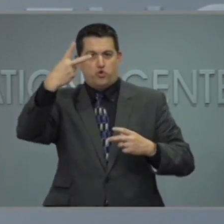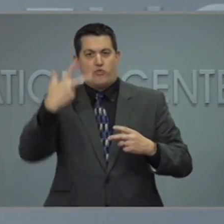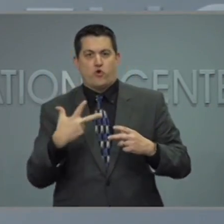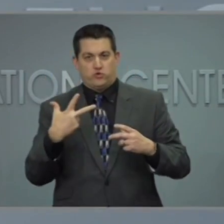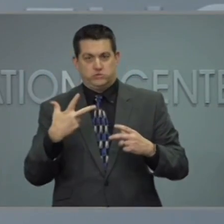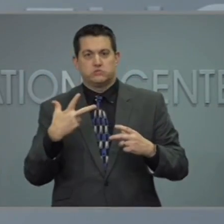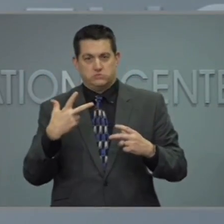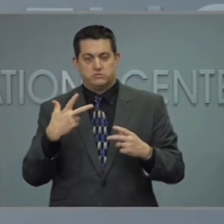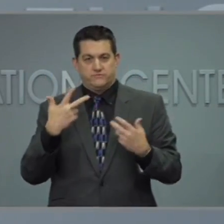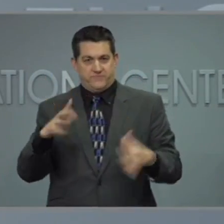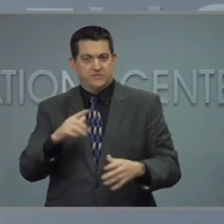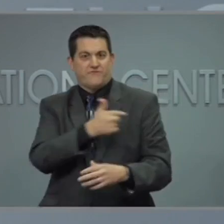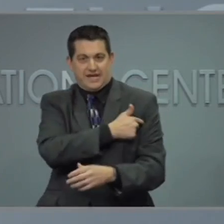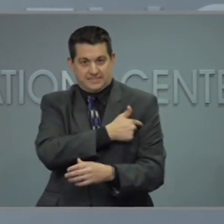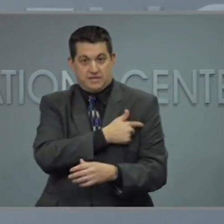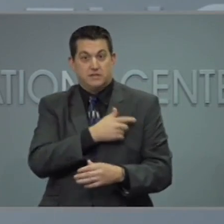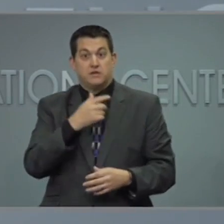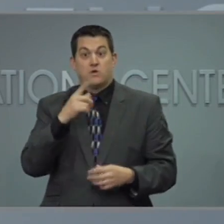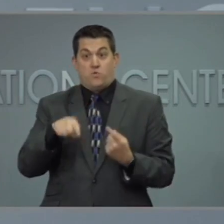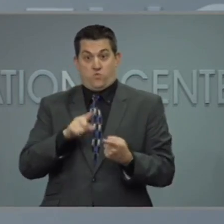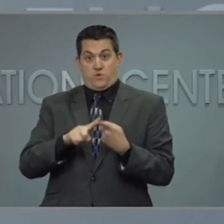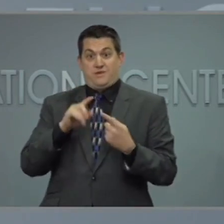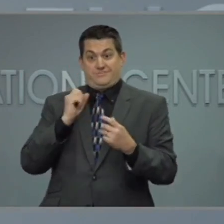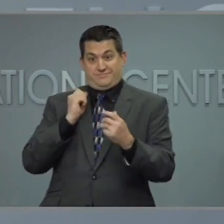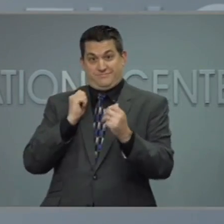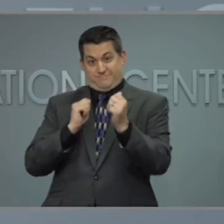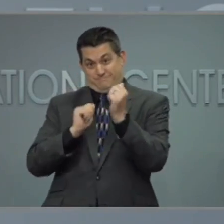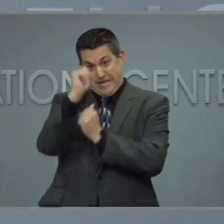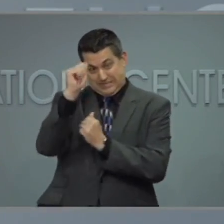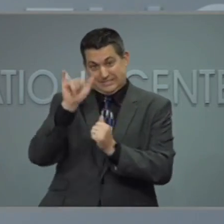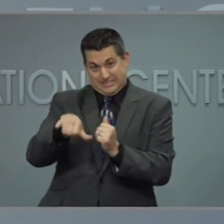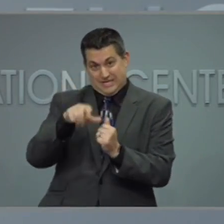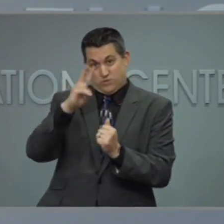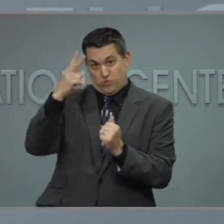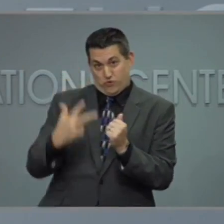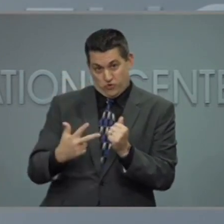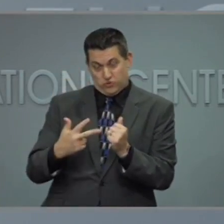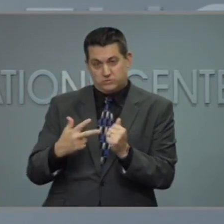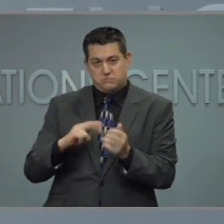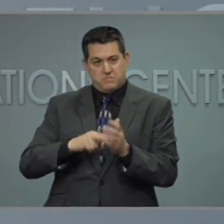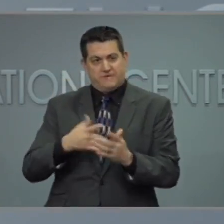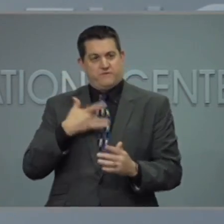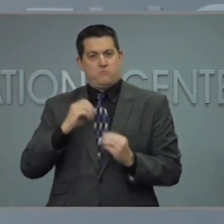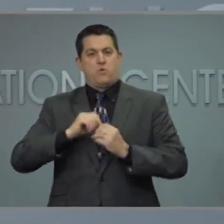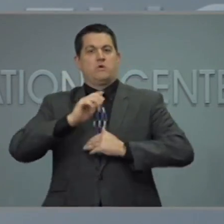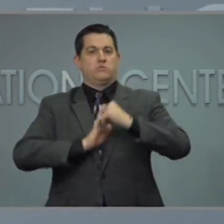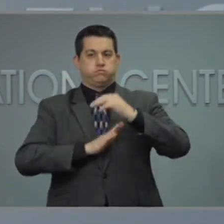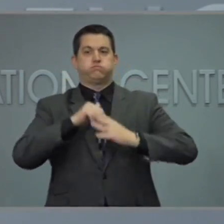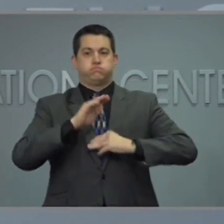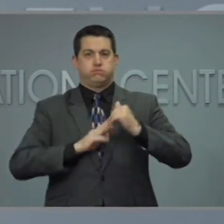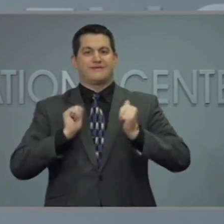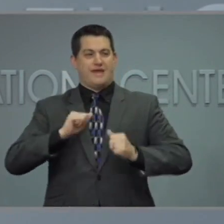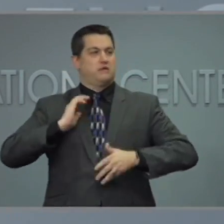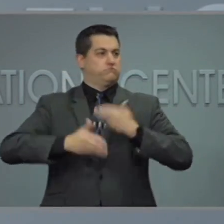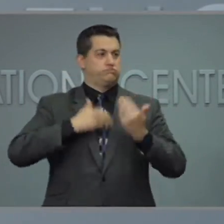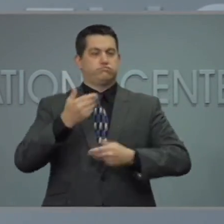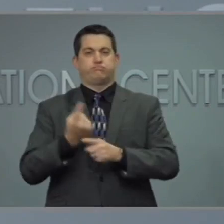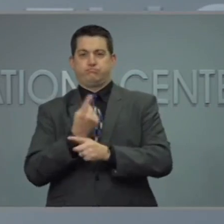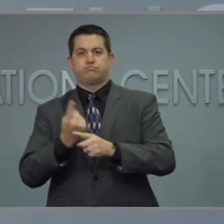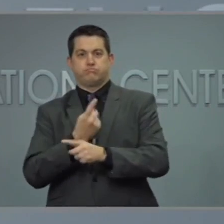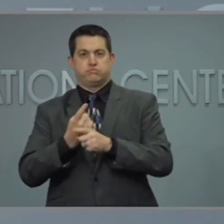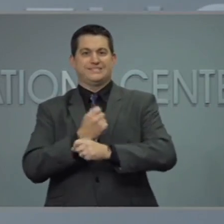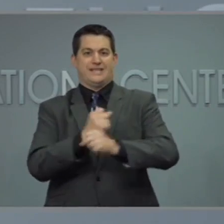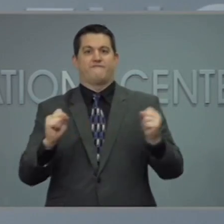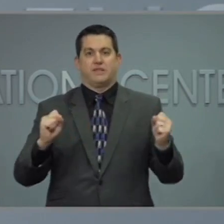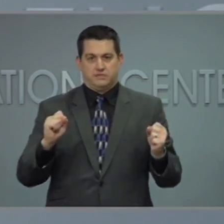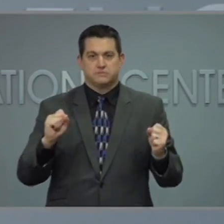That's when we believe we will have enough protection across our communities to be able to live more safely with this virus. As